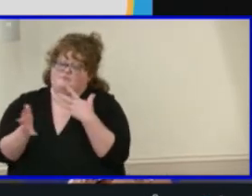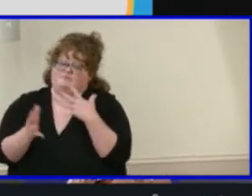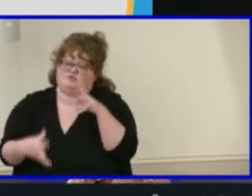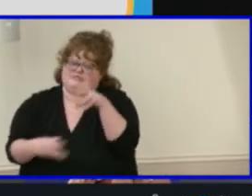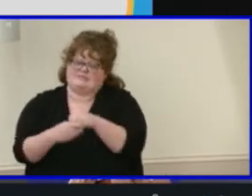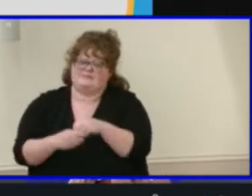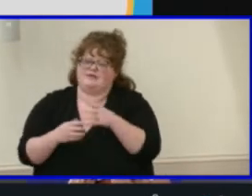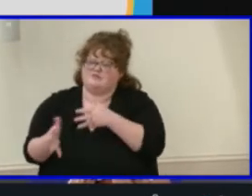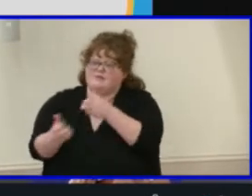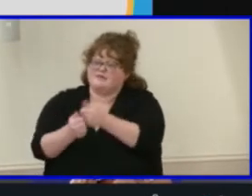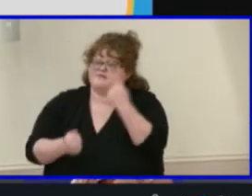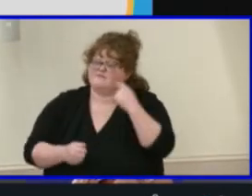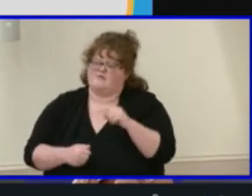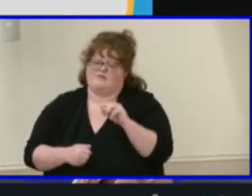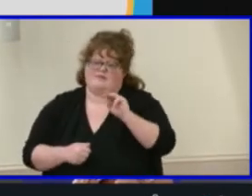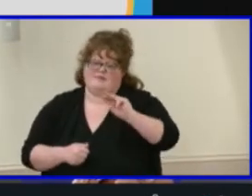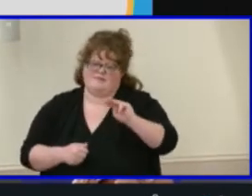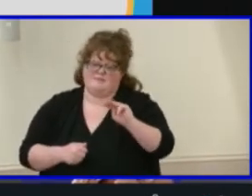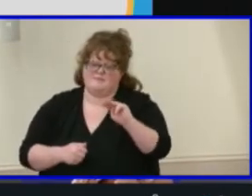L. Walker Governor's School.